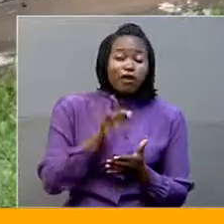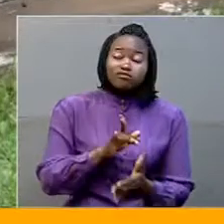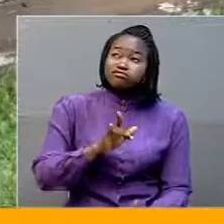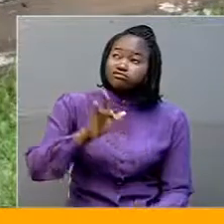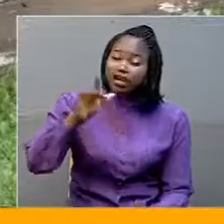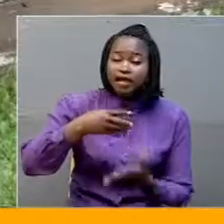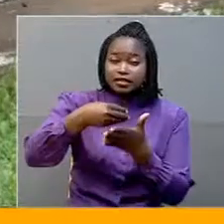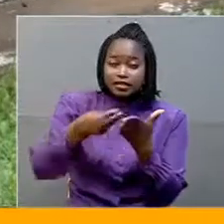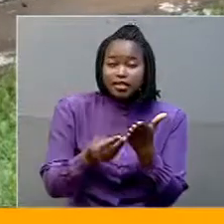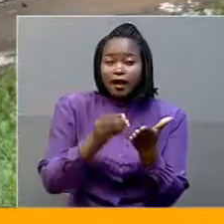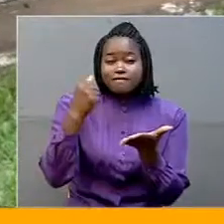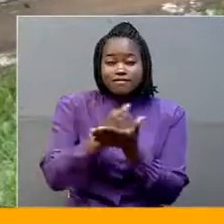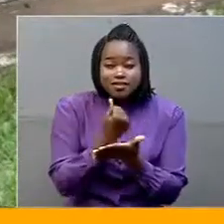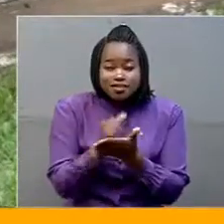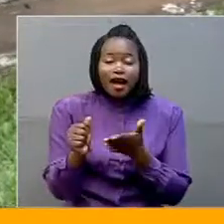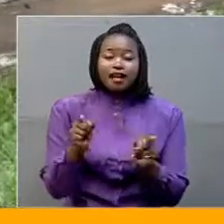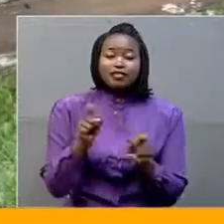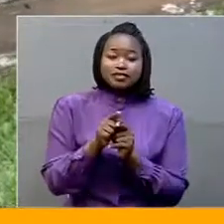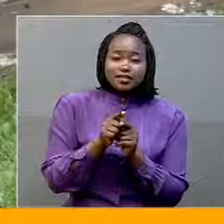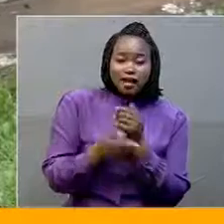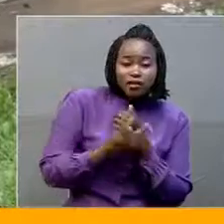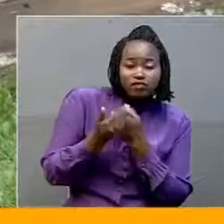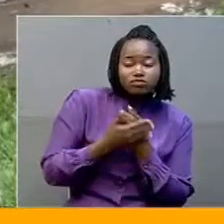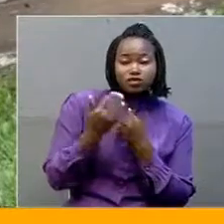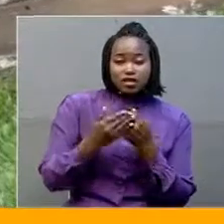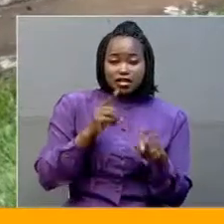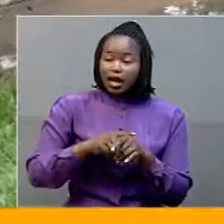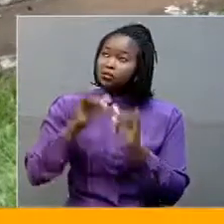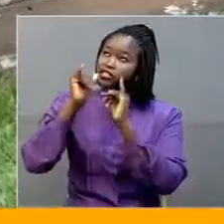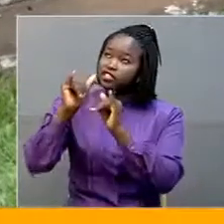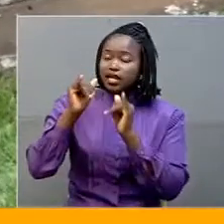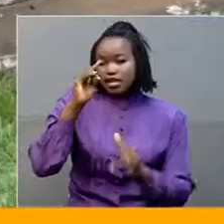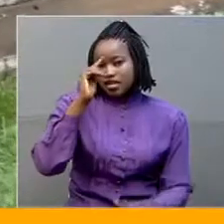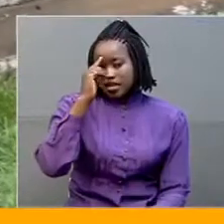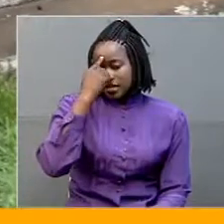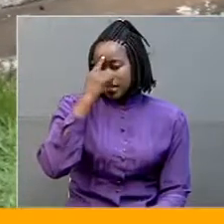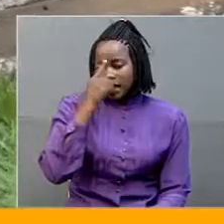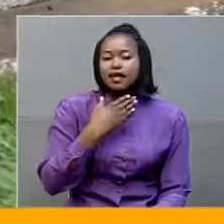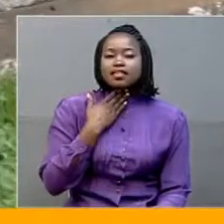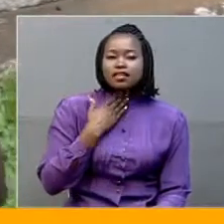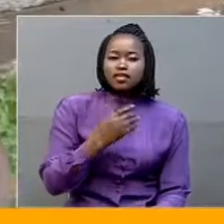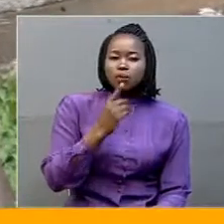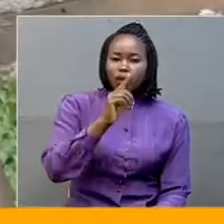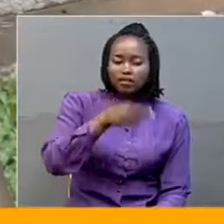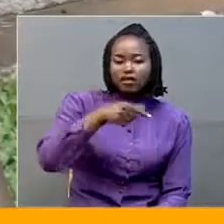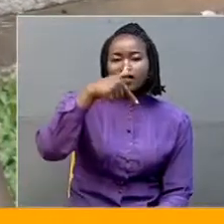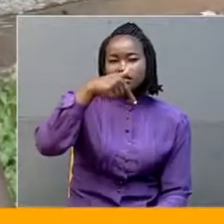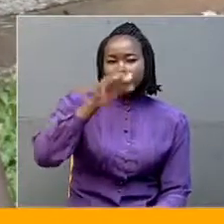visas, and upkeep for the period they will stay in India attending their baby is $1,700,